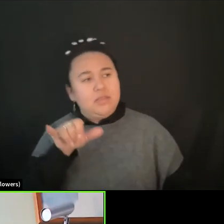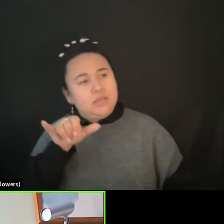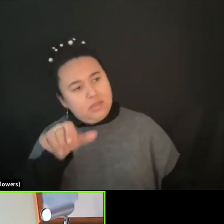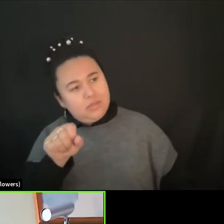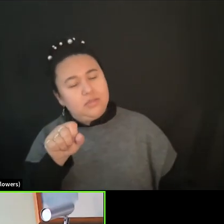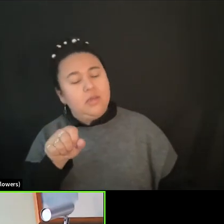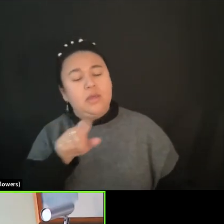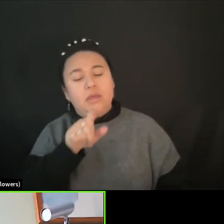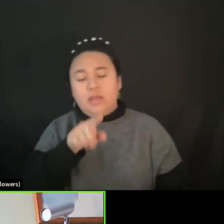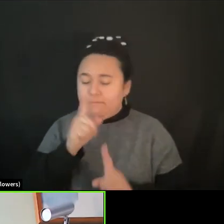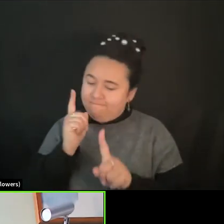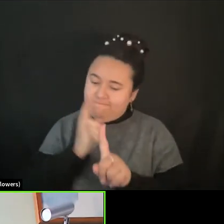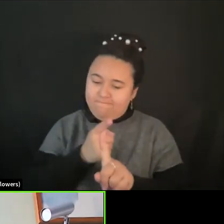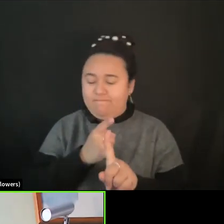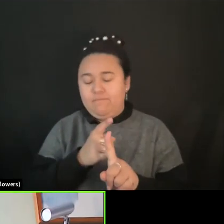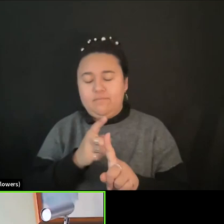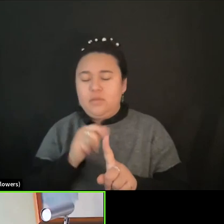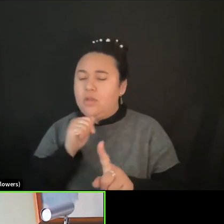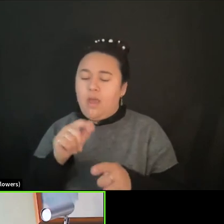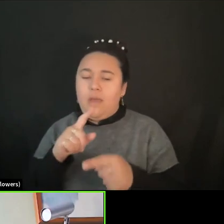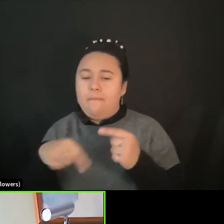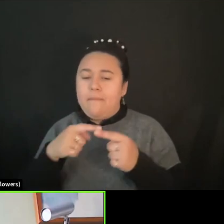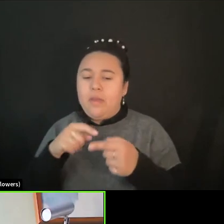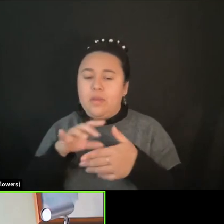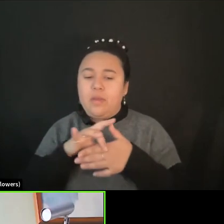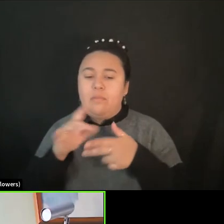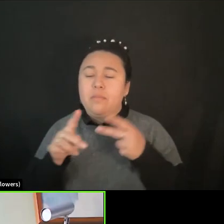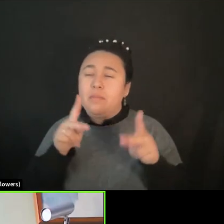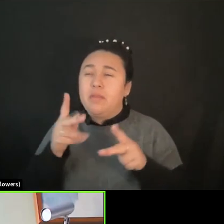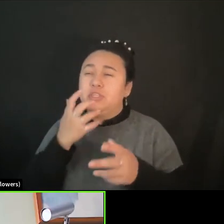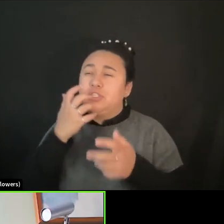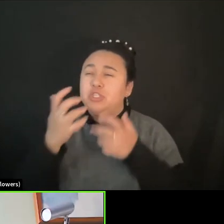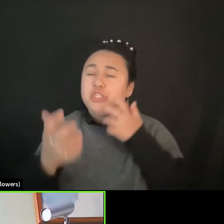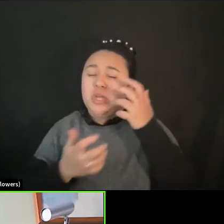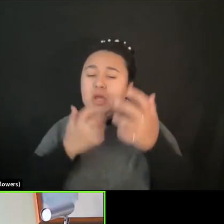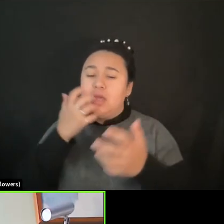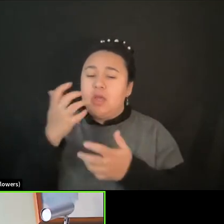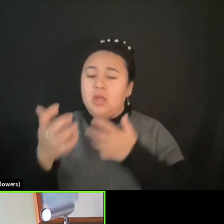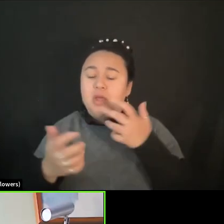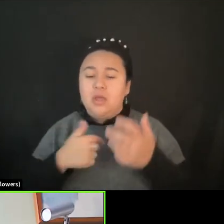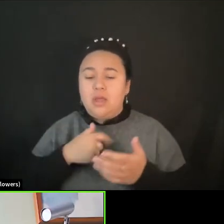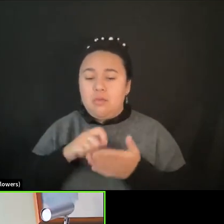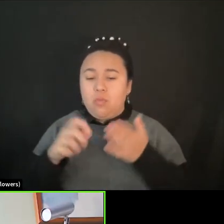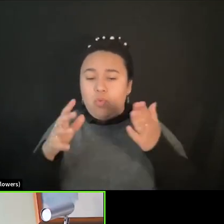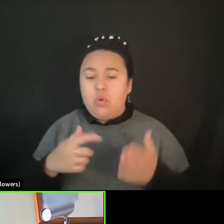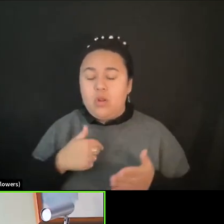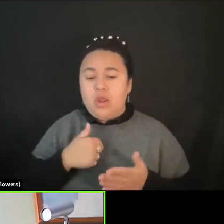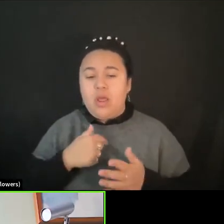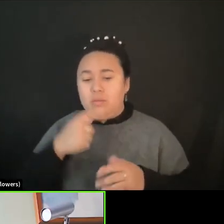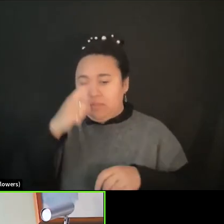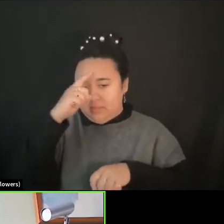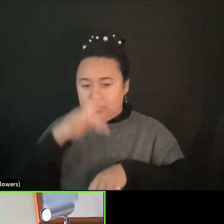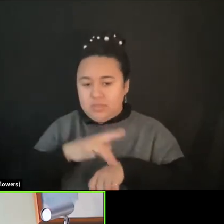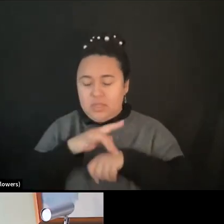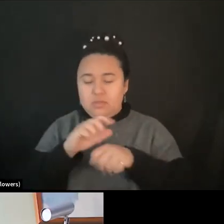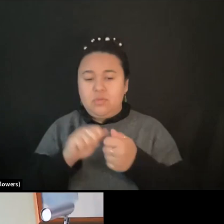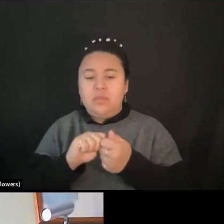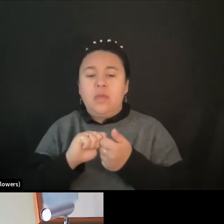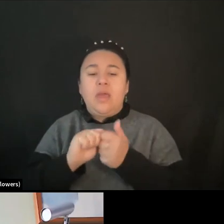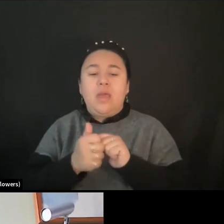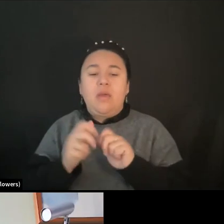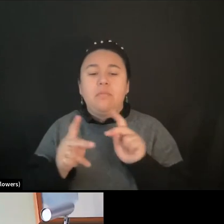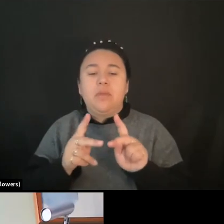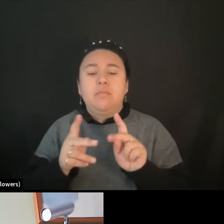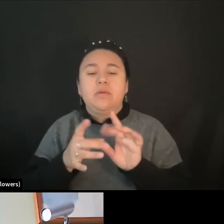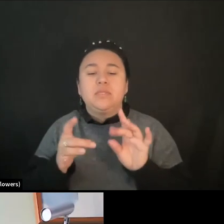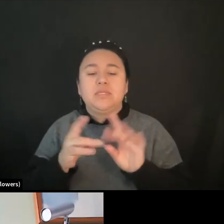about all these mottos that people shout in the streets. I'm a writer. I'm obsessed with wordings and, you know, how you pick